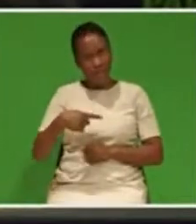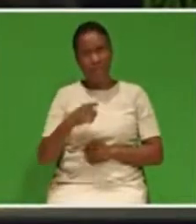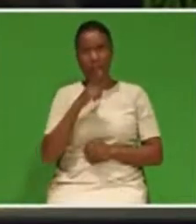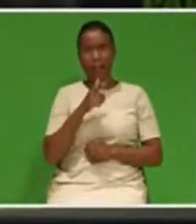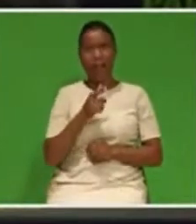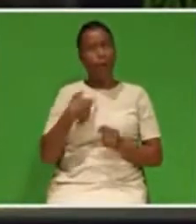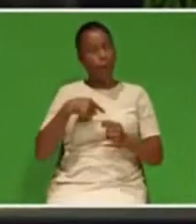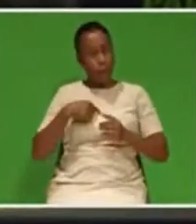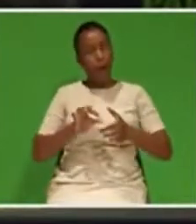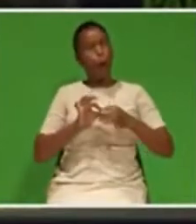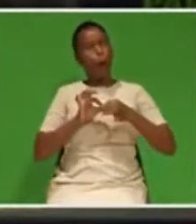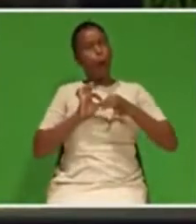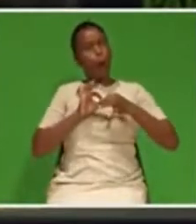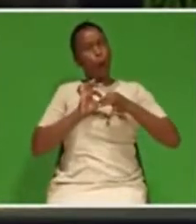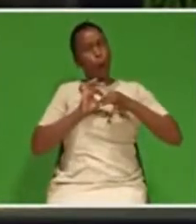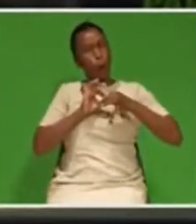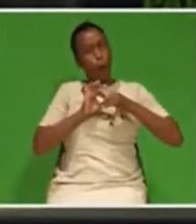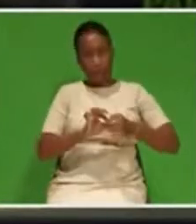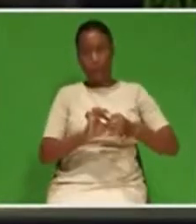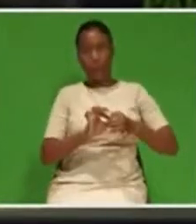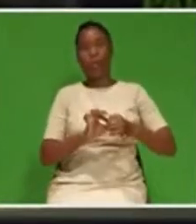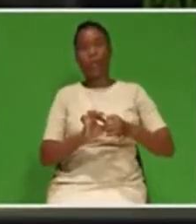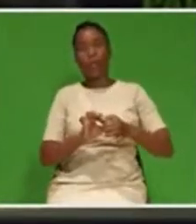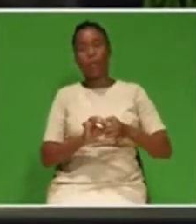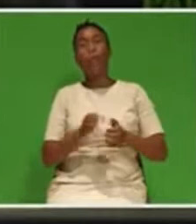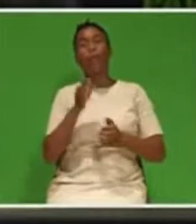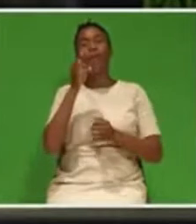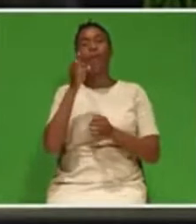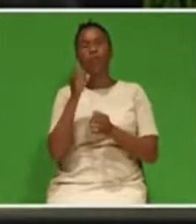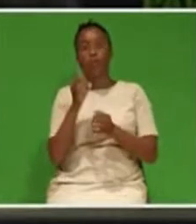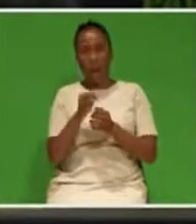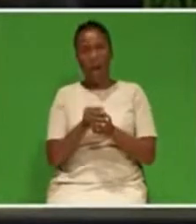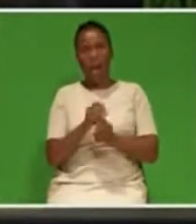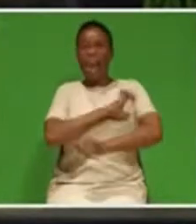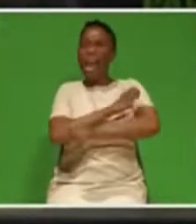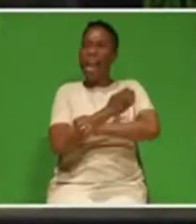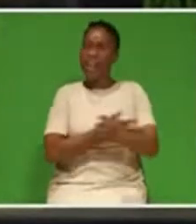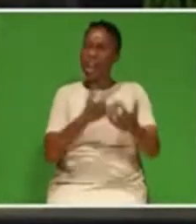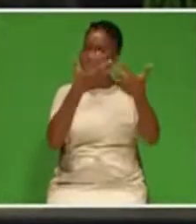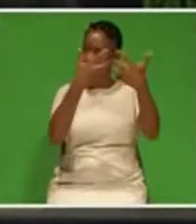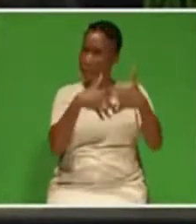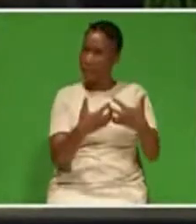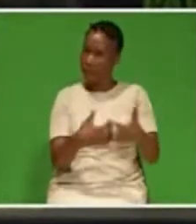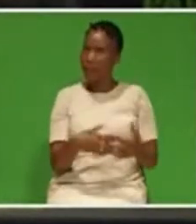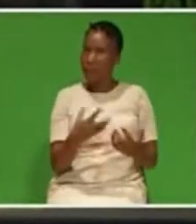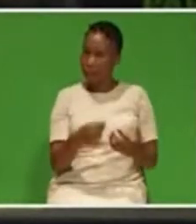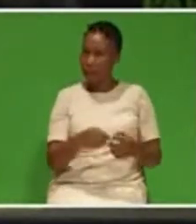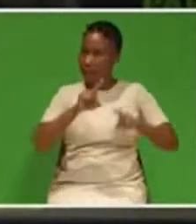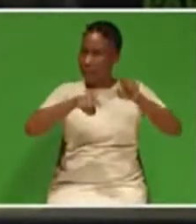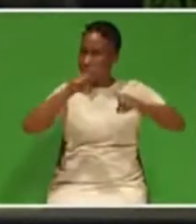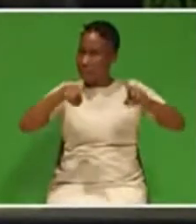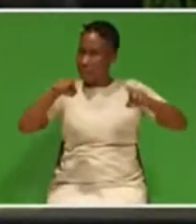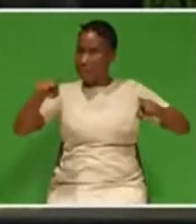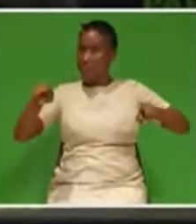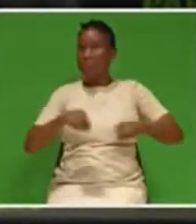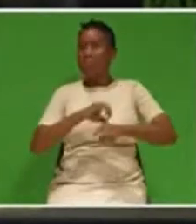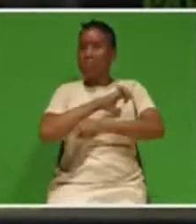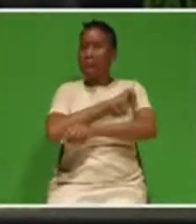committed to a future energy mix that consists of a diversity of energy sources,